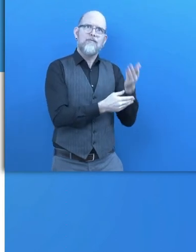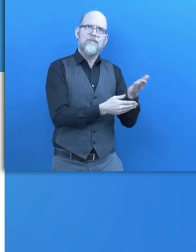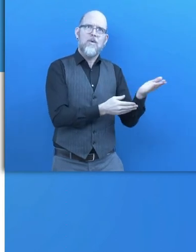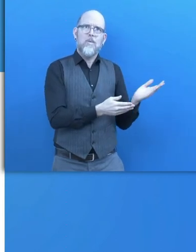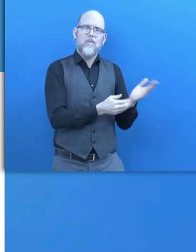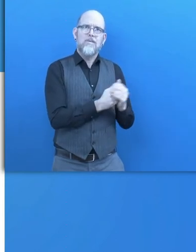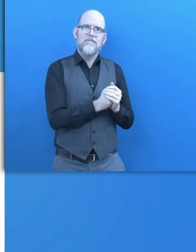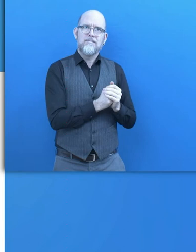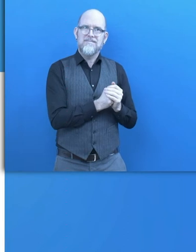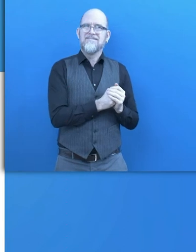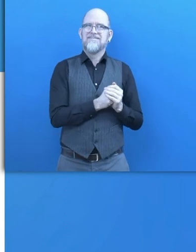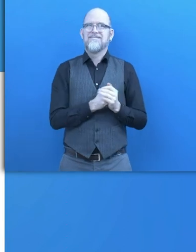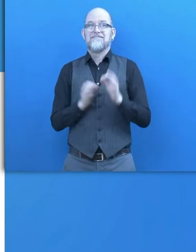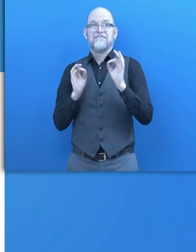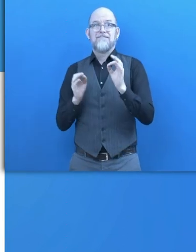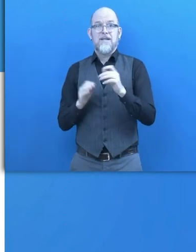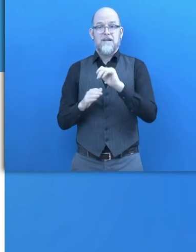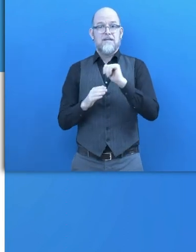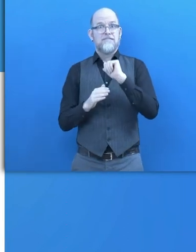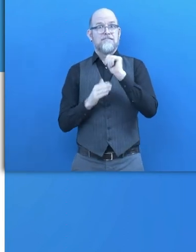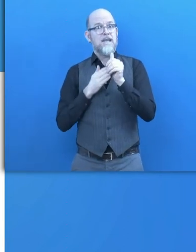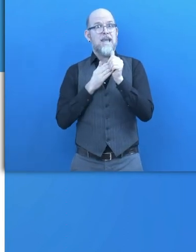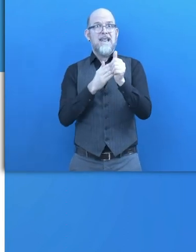What can lead partners expect?